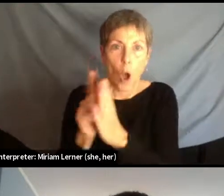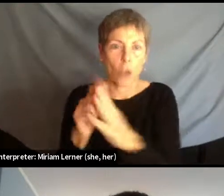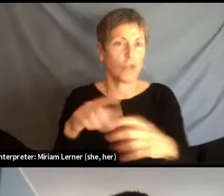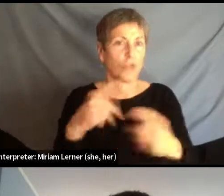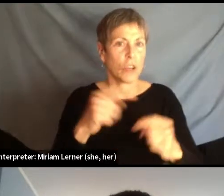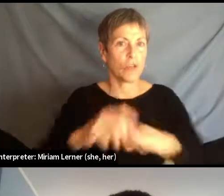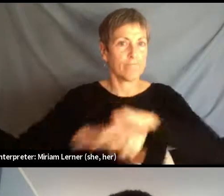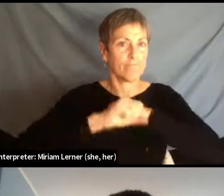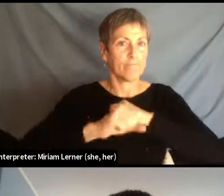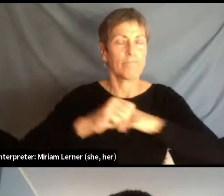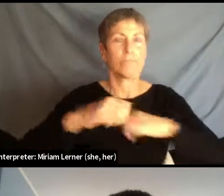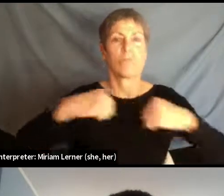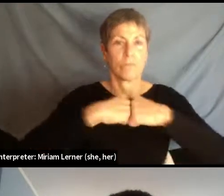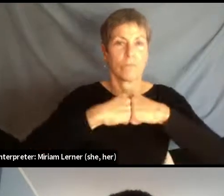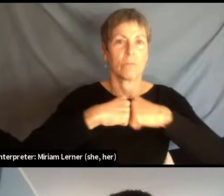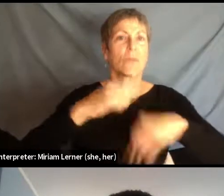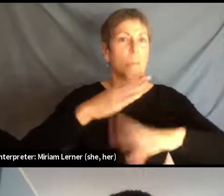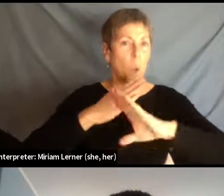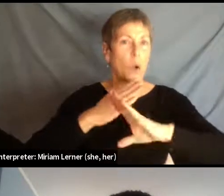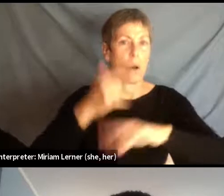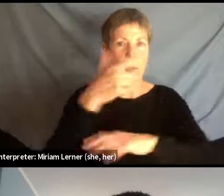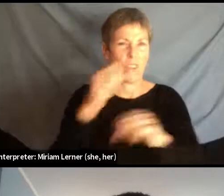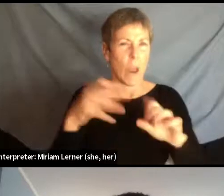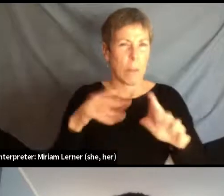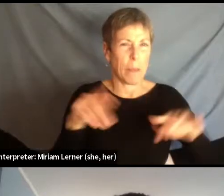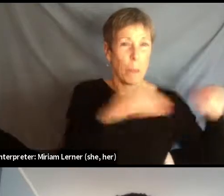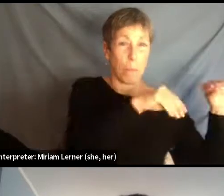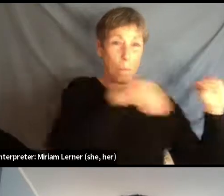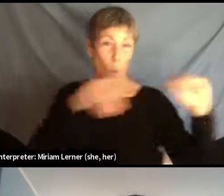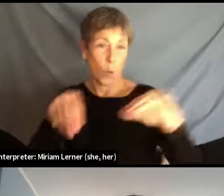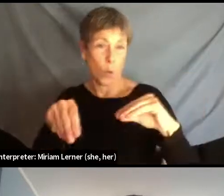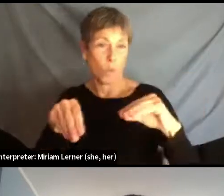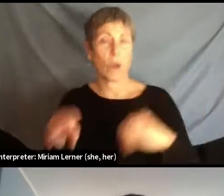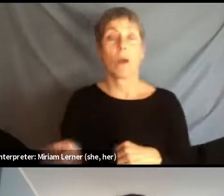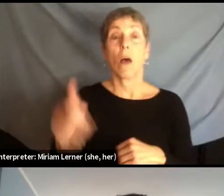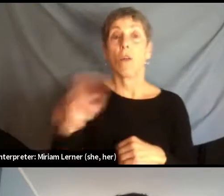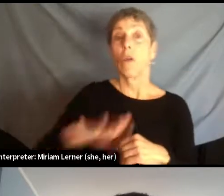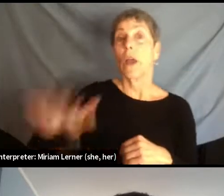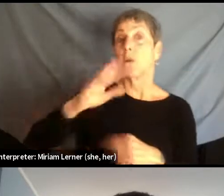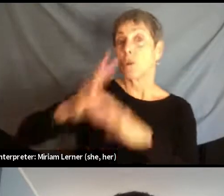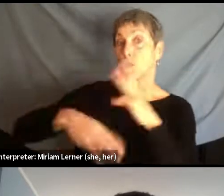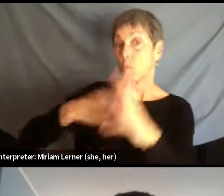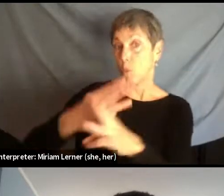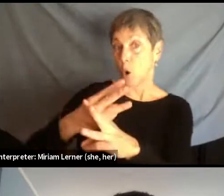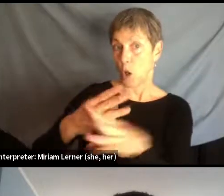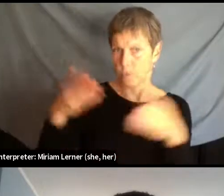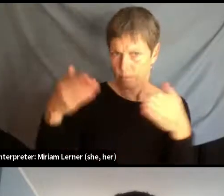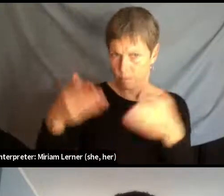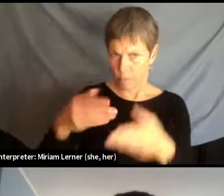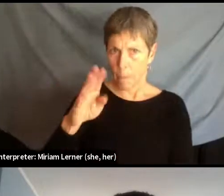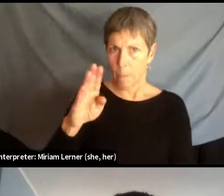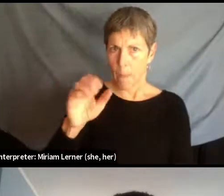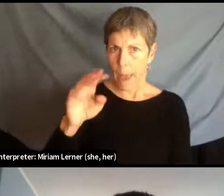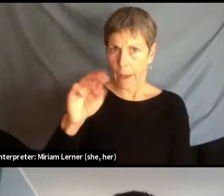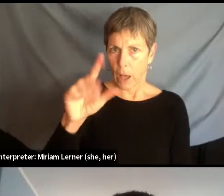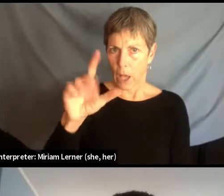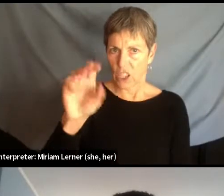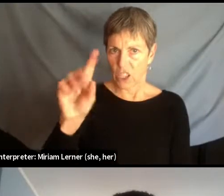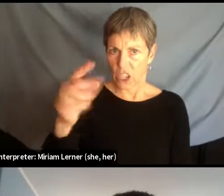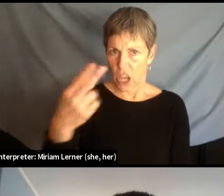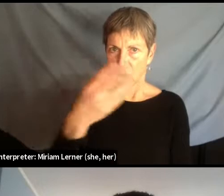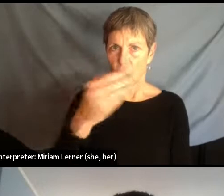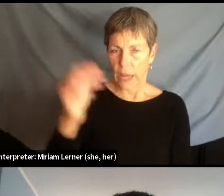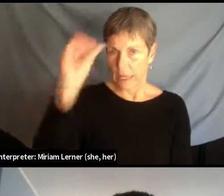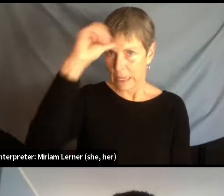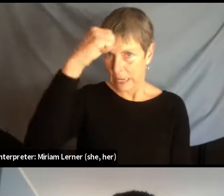example from another part of the world, the focus of my work, the Ganges Delta region of Bangladesh and India. It's framed as a